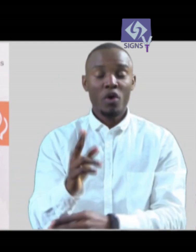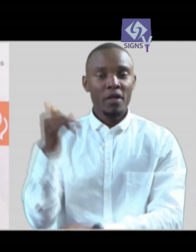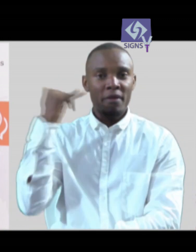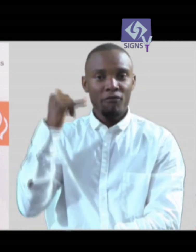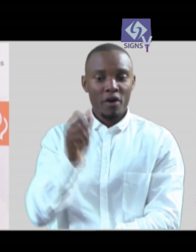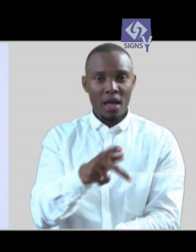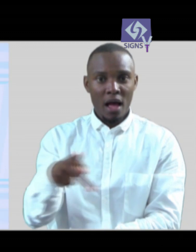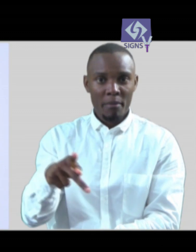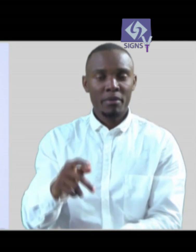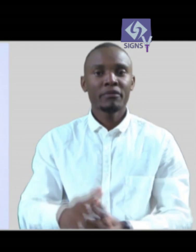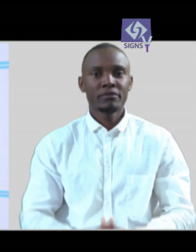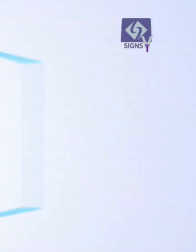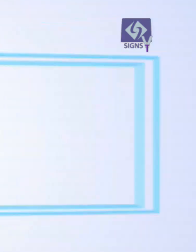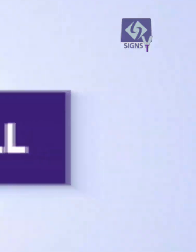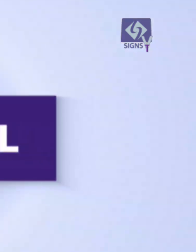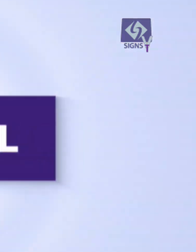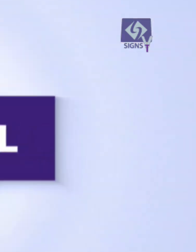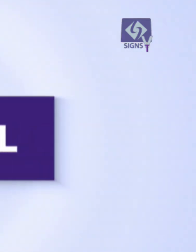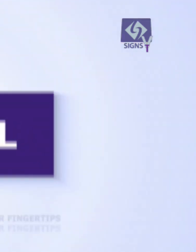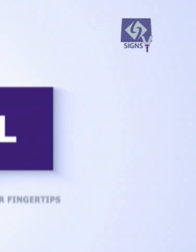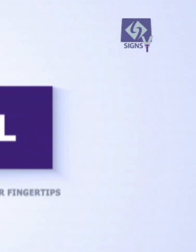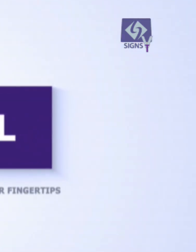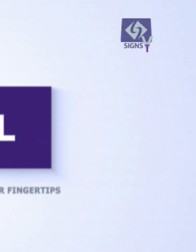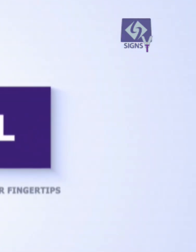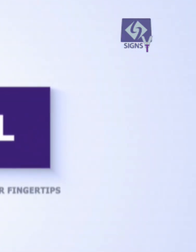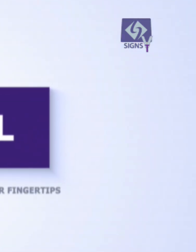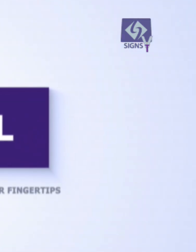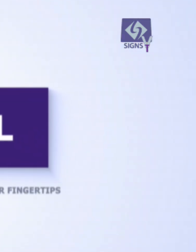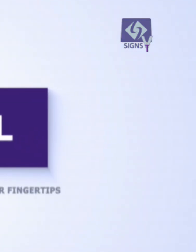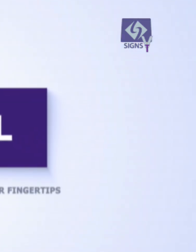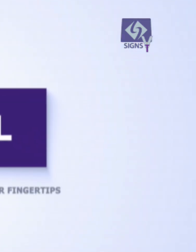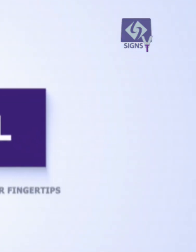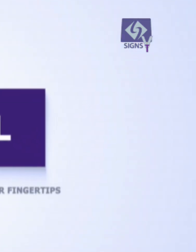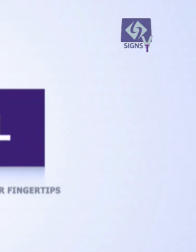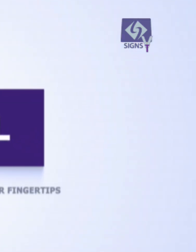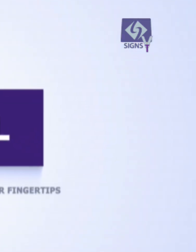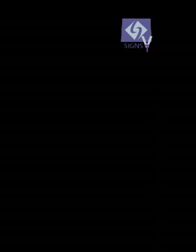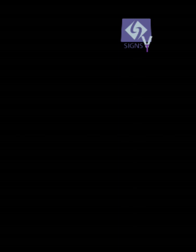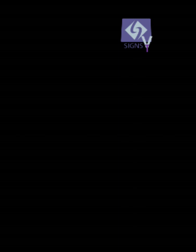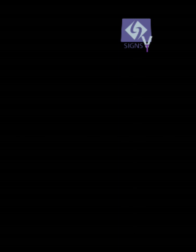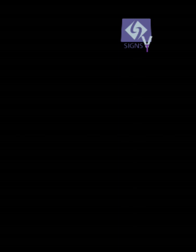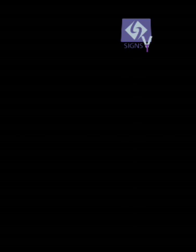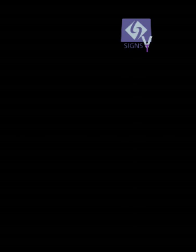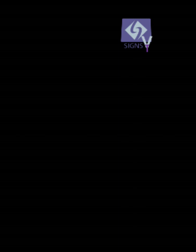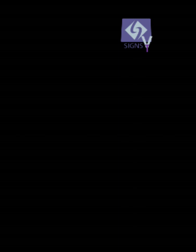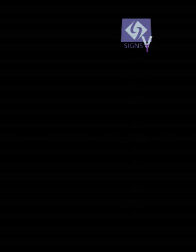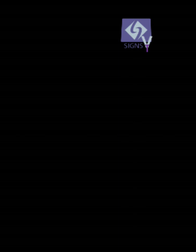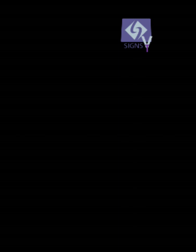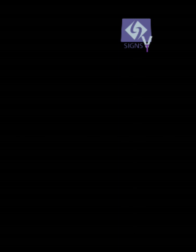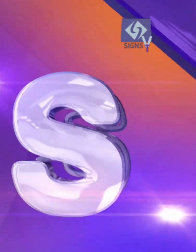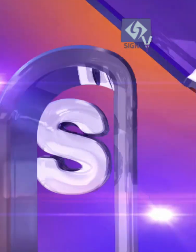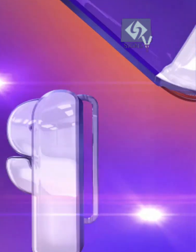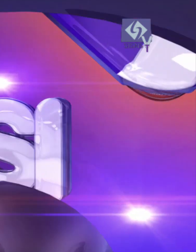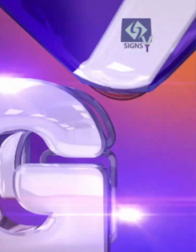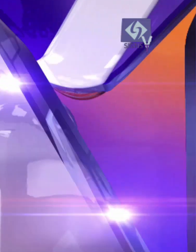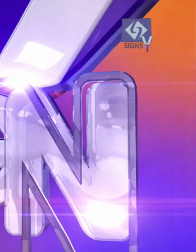Kenya Limited. Science Media has two products. One is a sign language television station Science